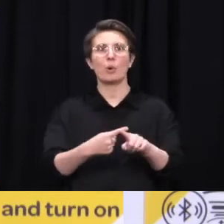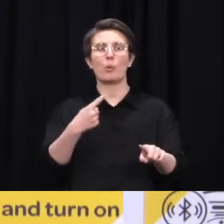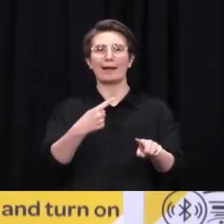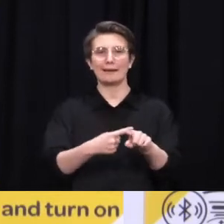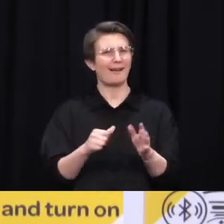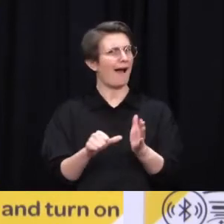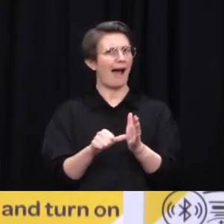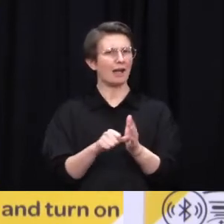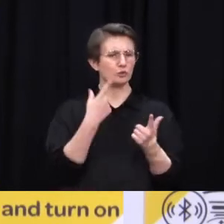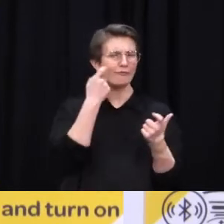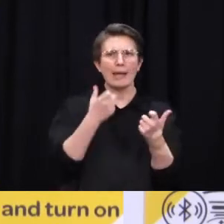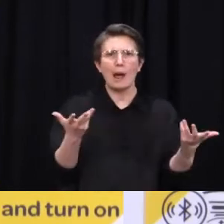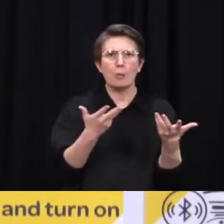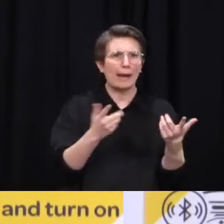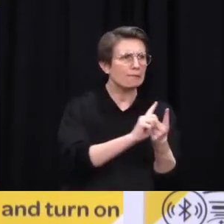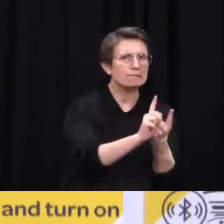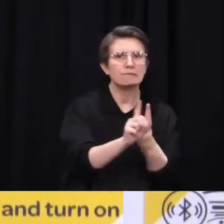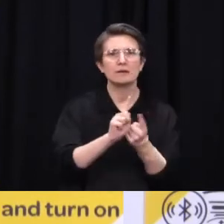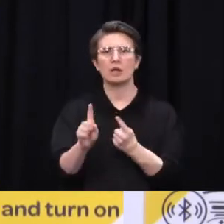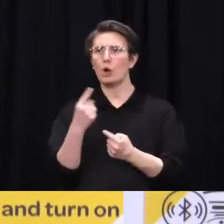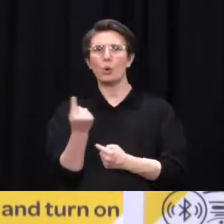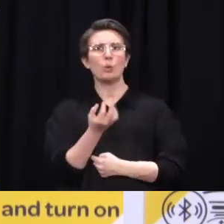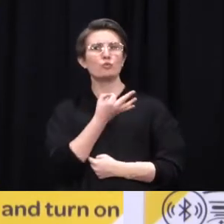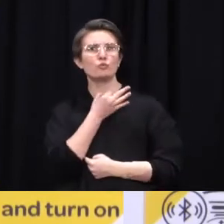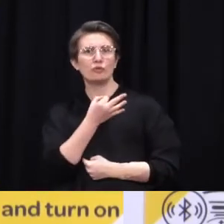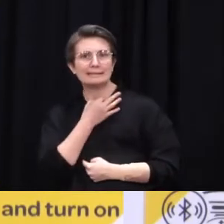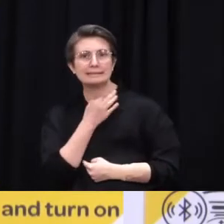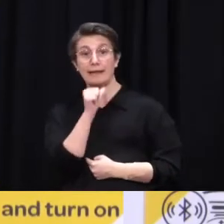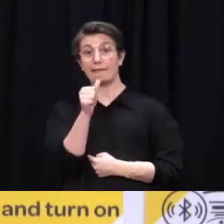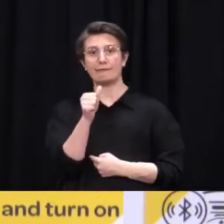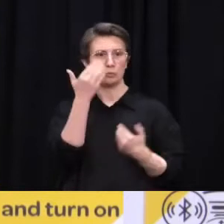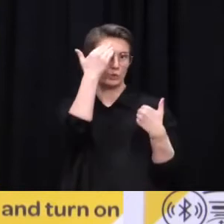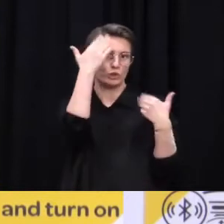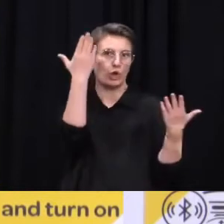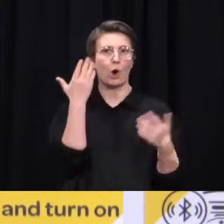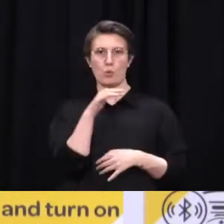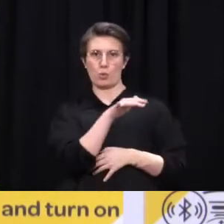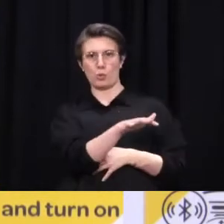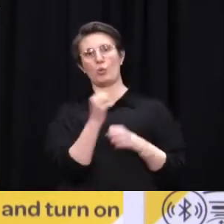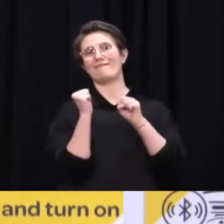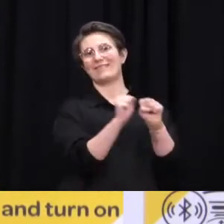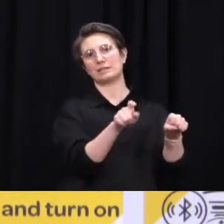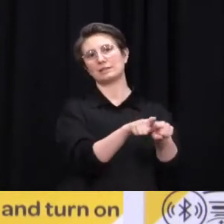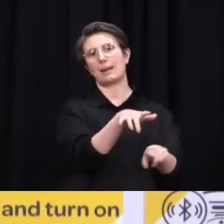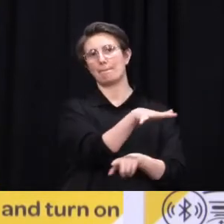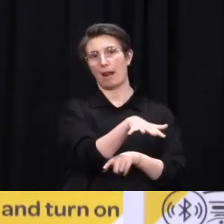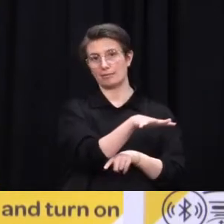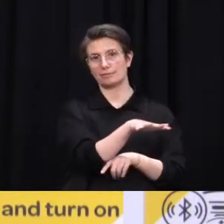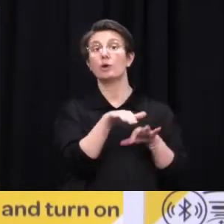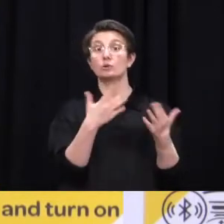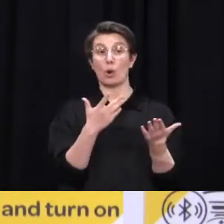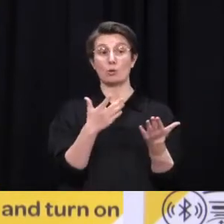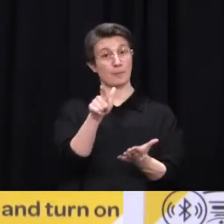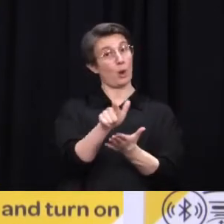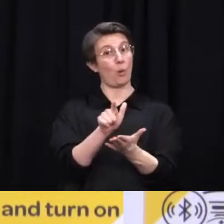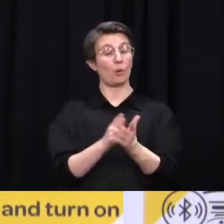have been and who they've come into contact with. So it will become mandatory to make a record of where you have been in the sorts of places where people